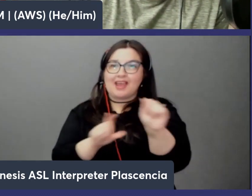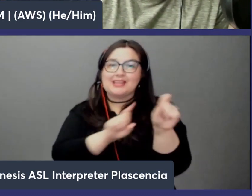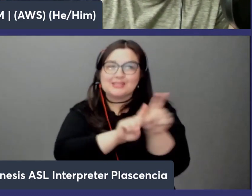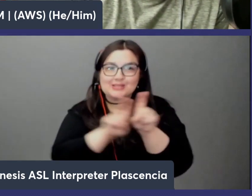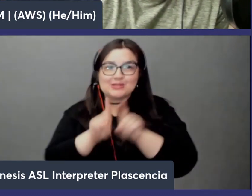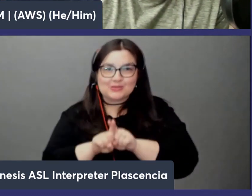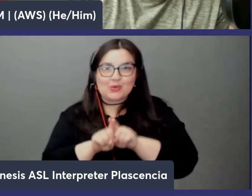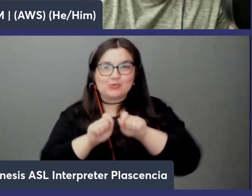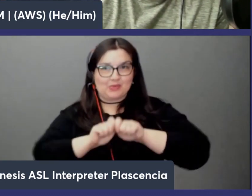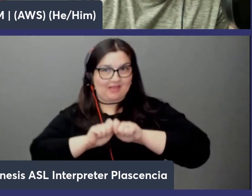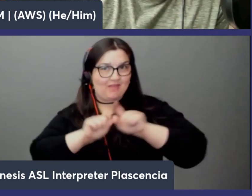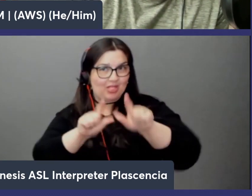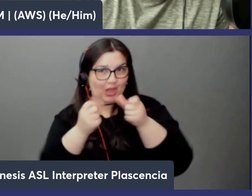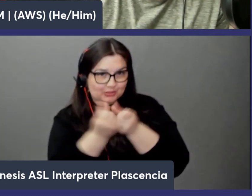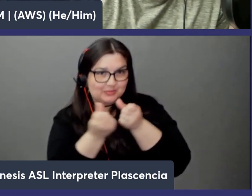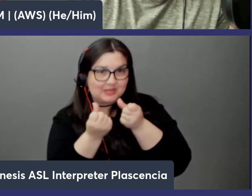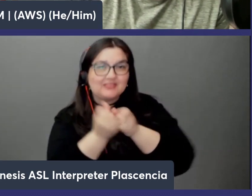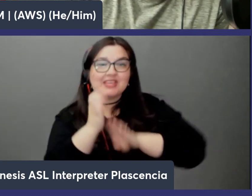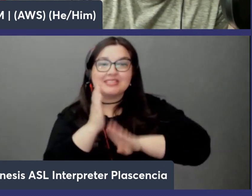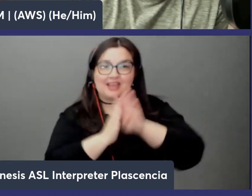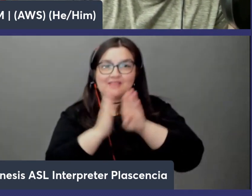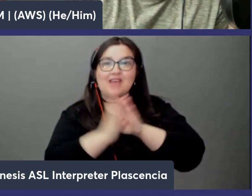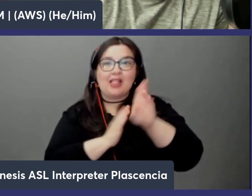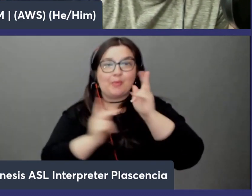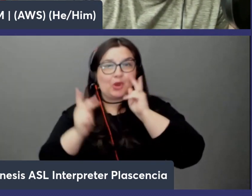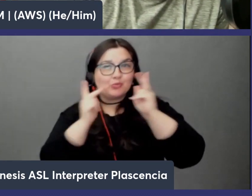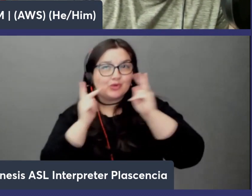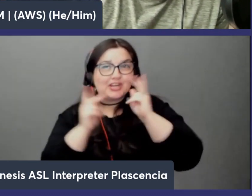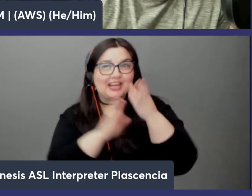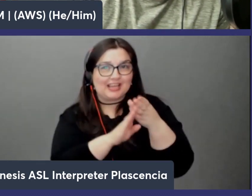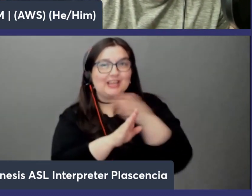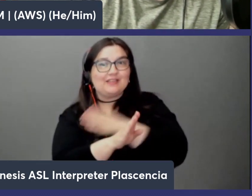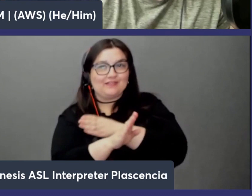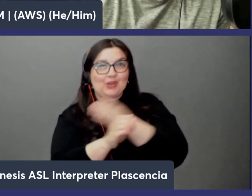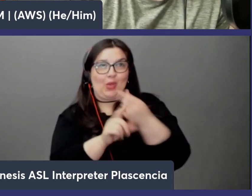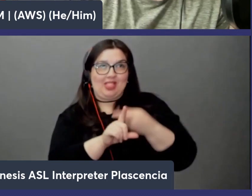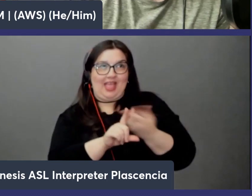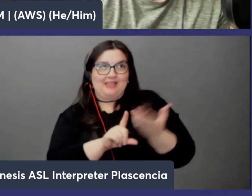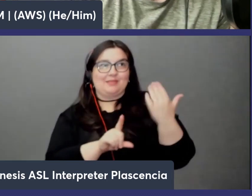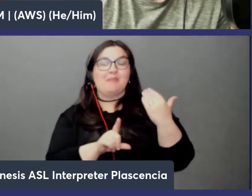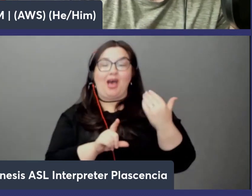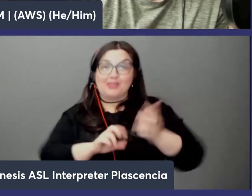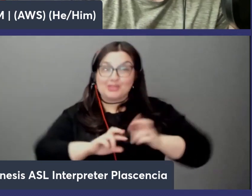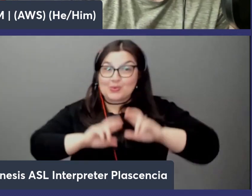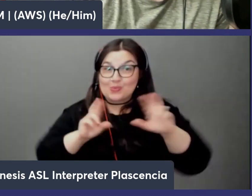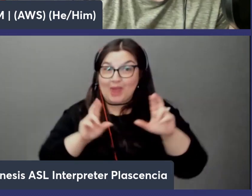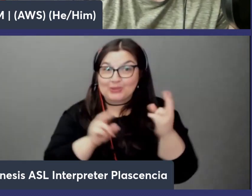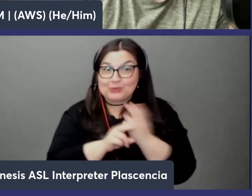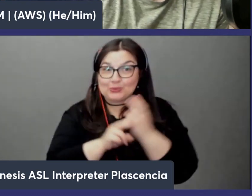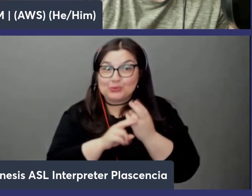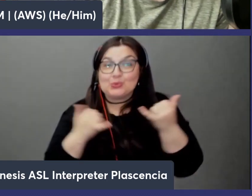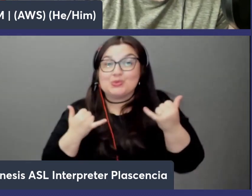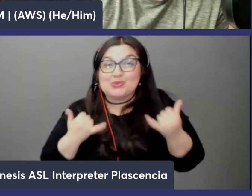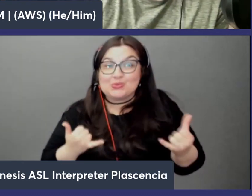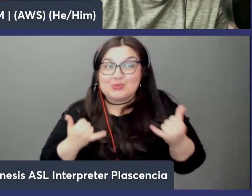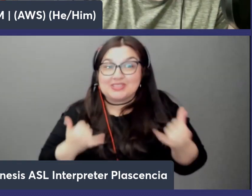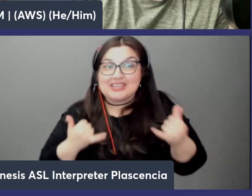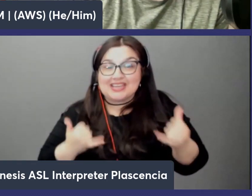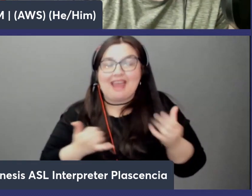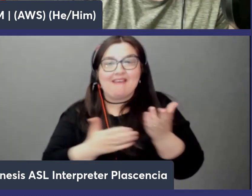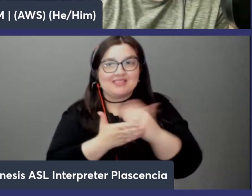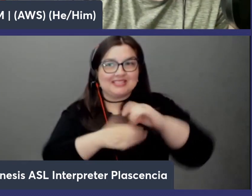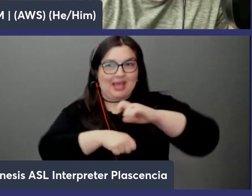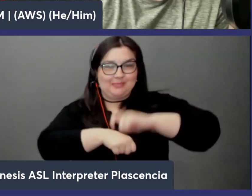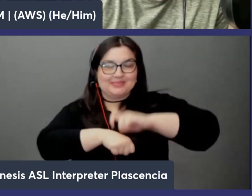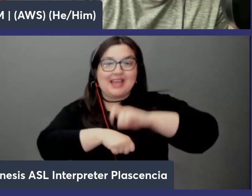we've launched that support into developer preview last month uh it's ready for use today uh and uh i know we've got some time set aside for